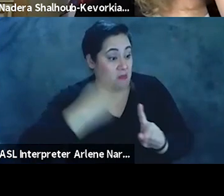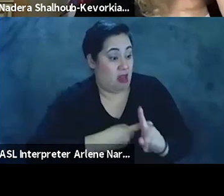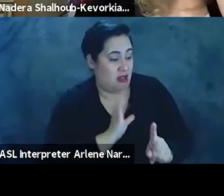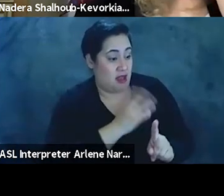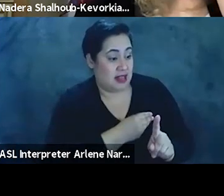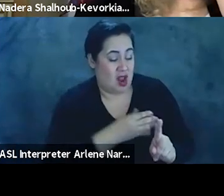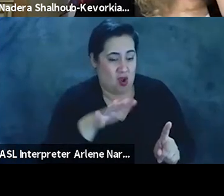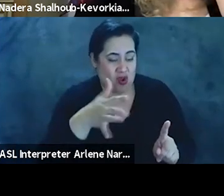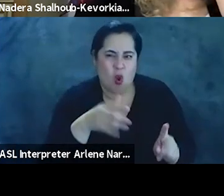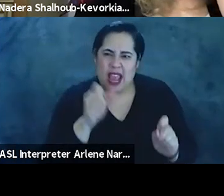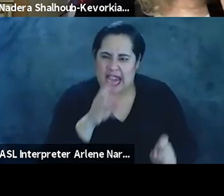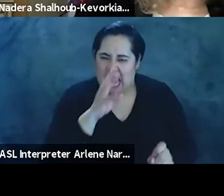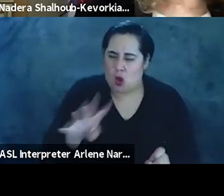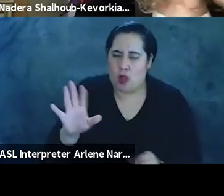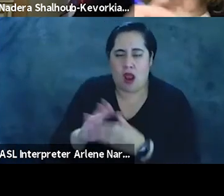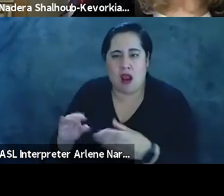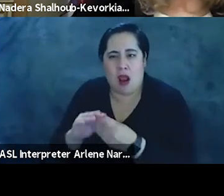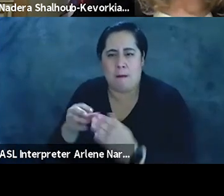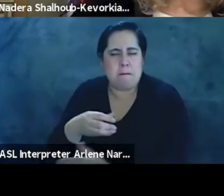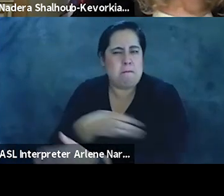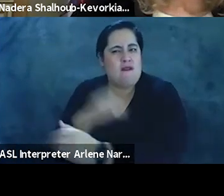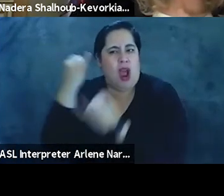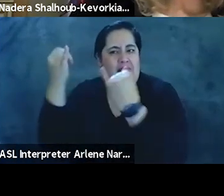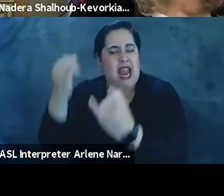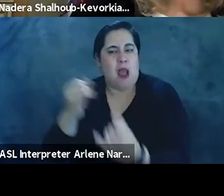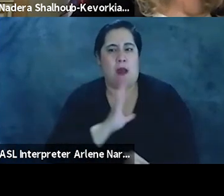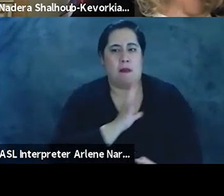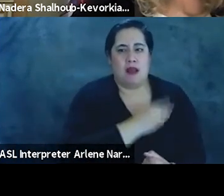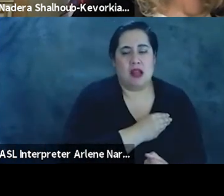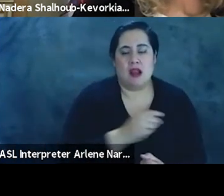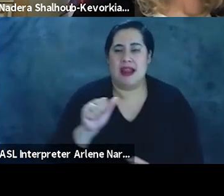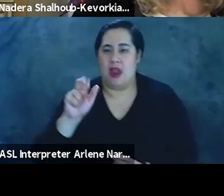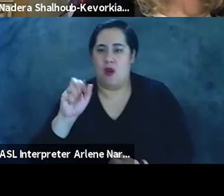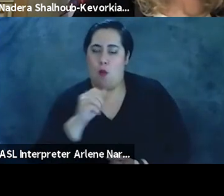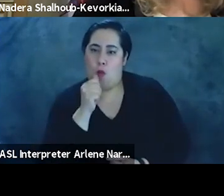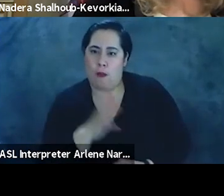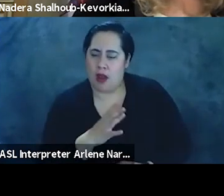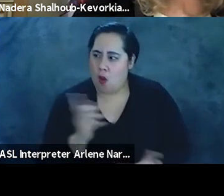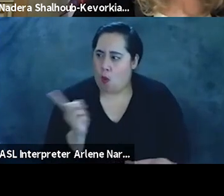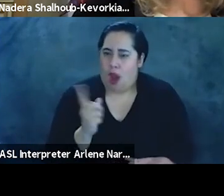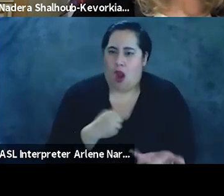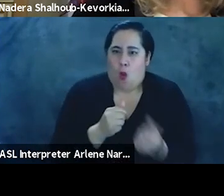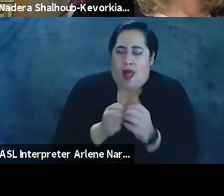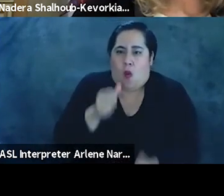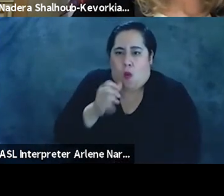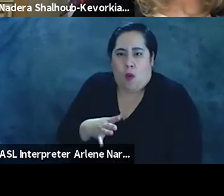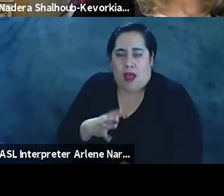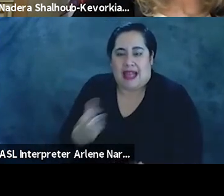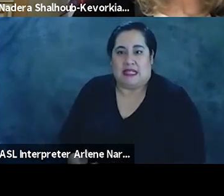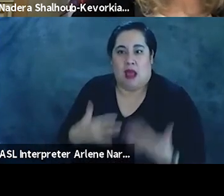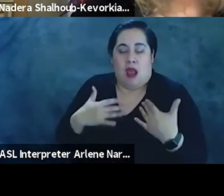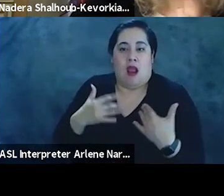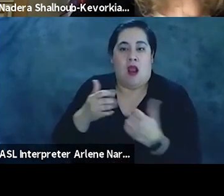testimony and the powerful ideas written and spoken by Palestinian and Arab women. Where would we be without Mona al-Kurd's fiery taunts,